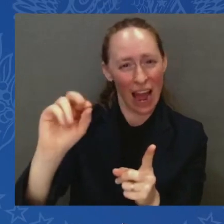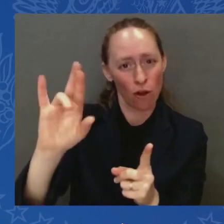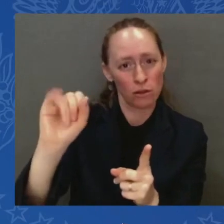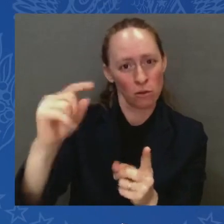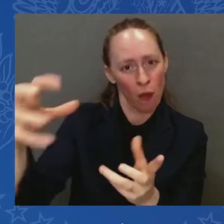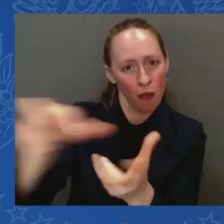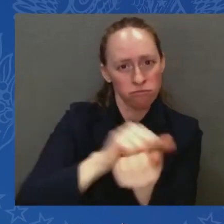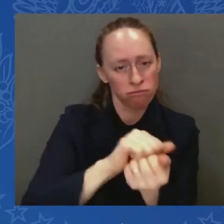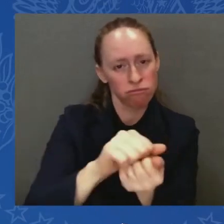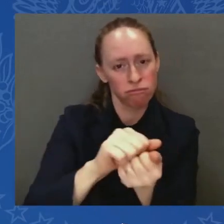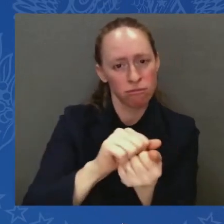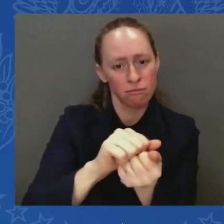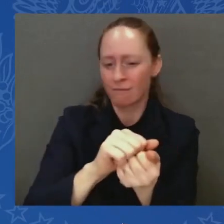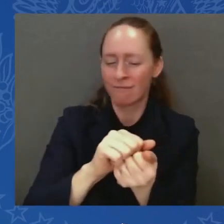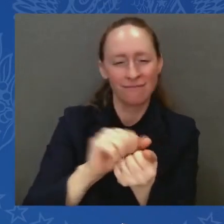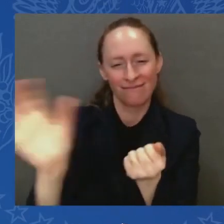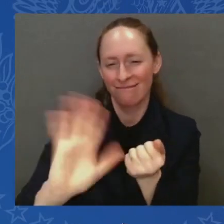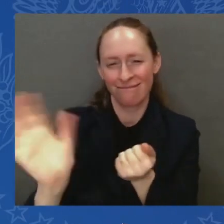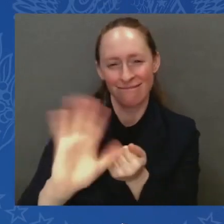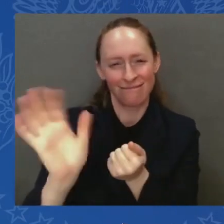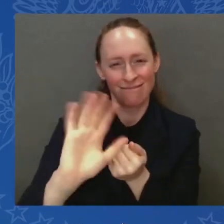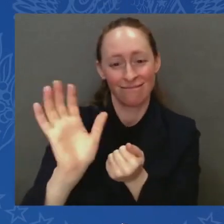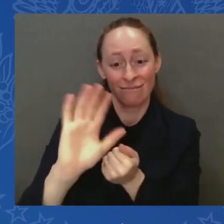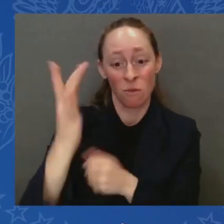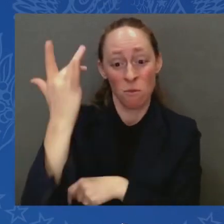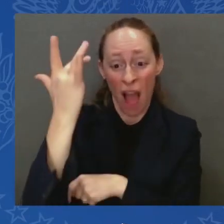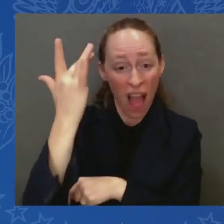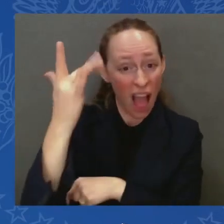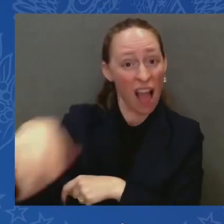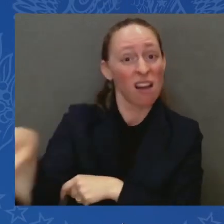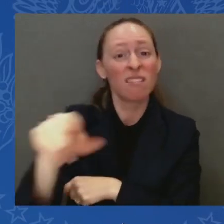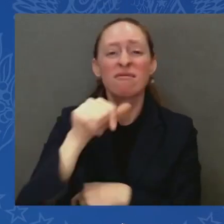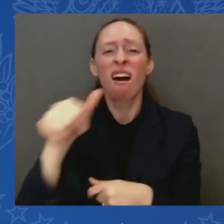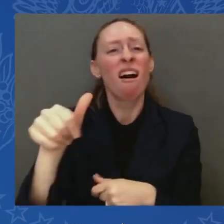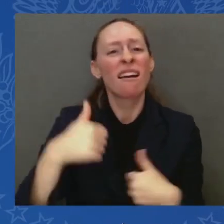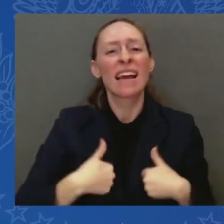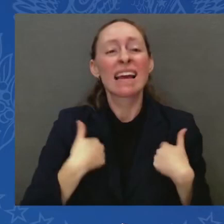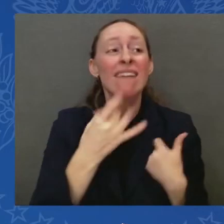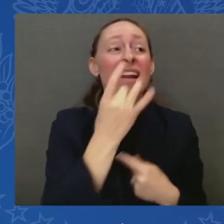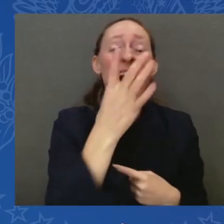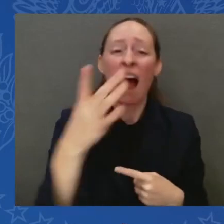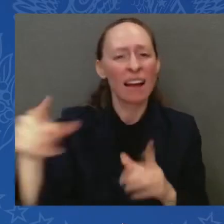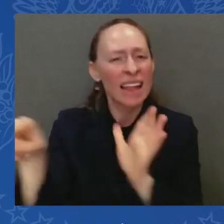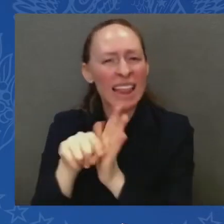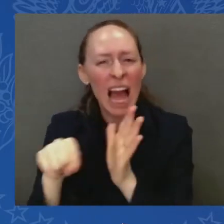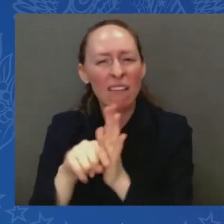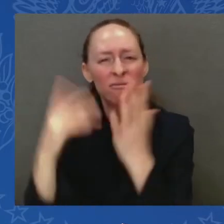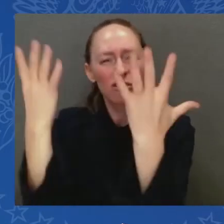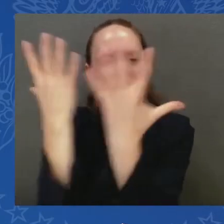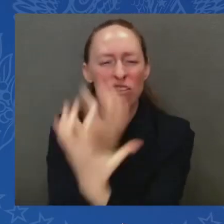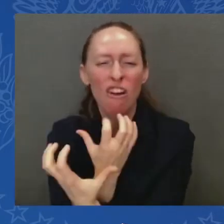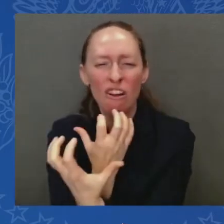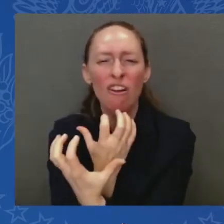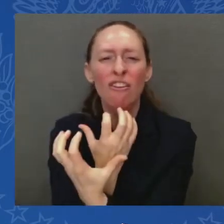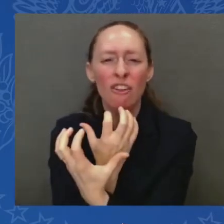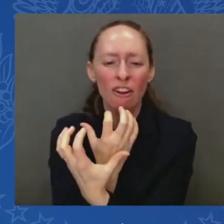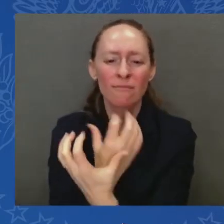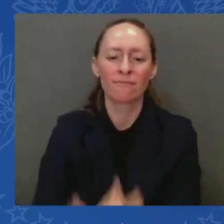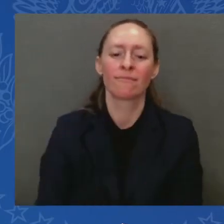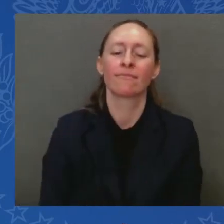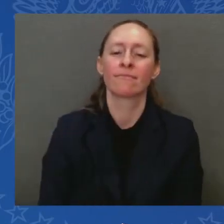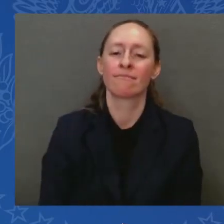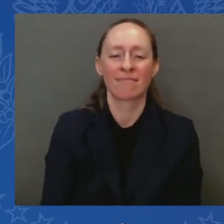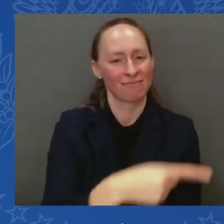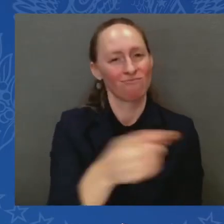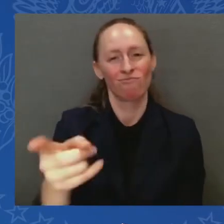But not you. Not Israel. Nations of conscience, like the United States and Israel, are not measured